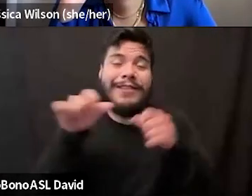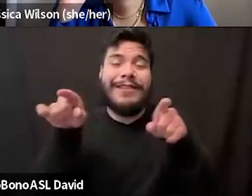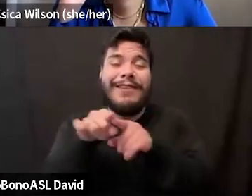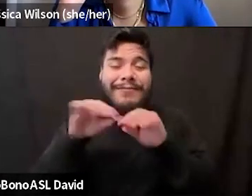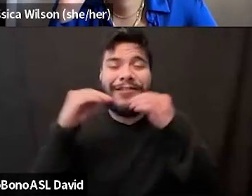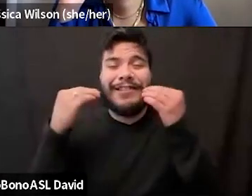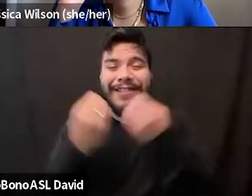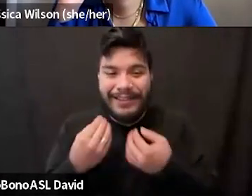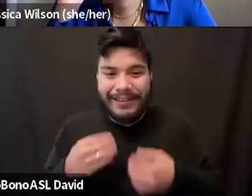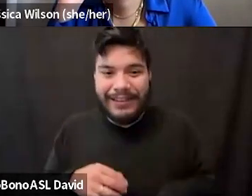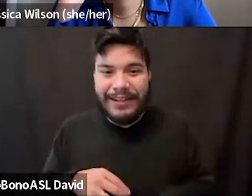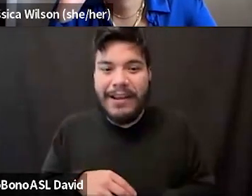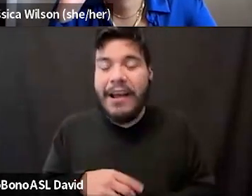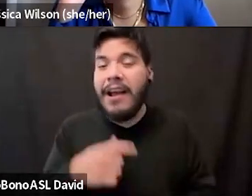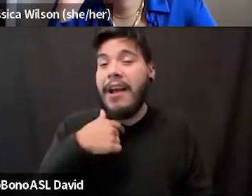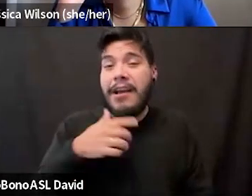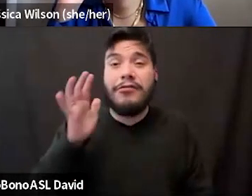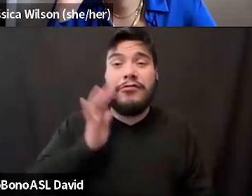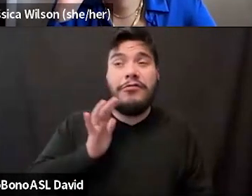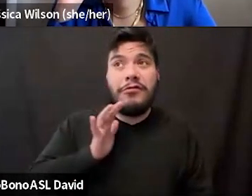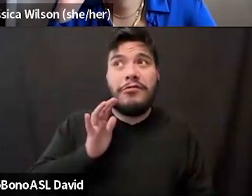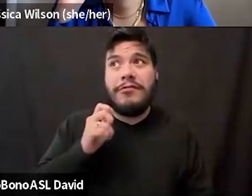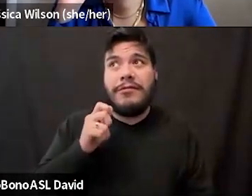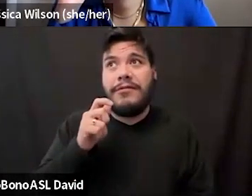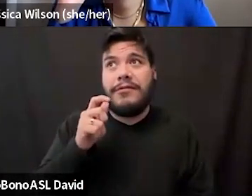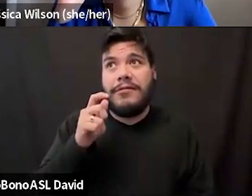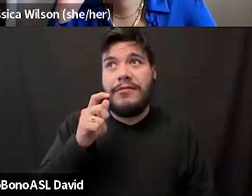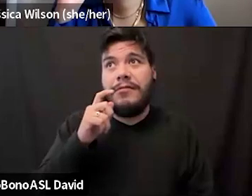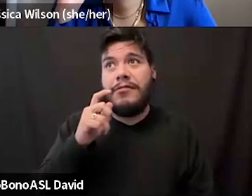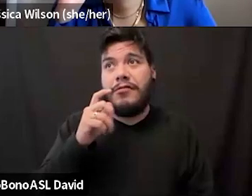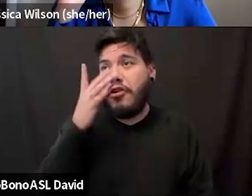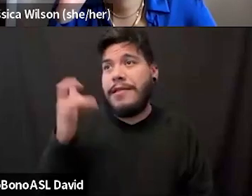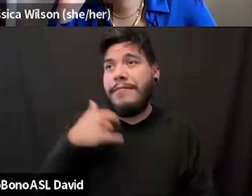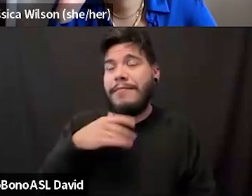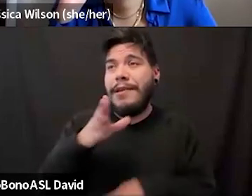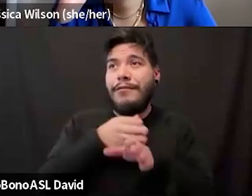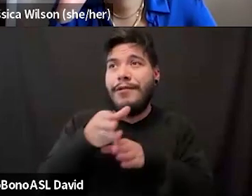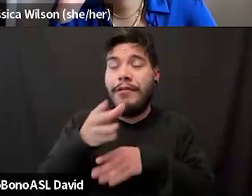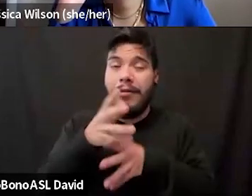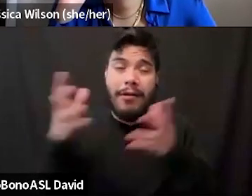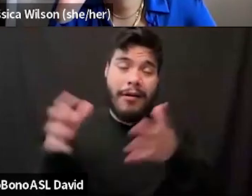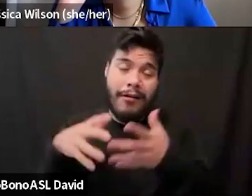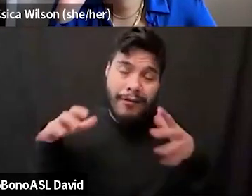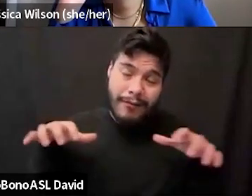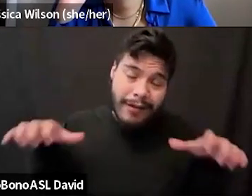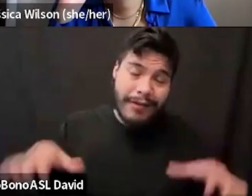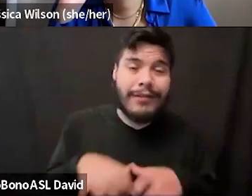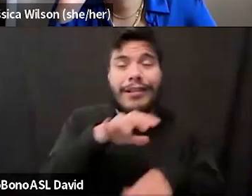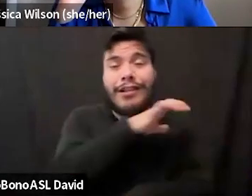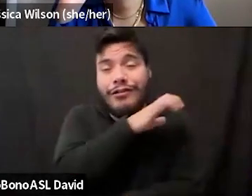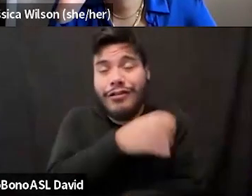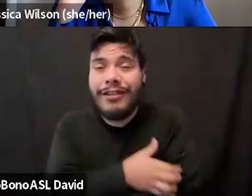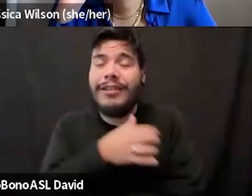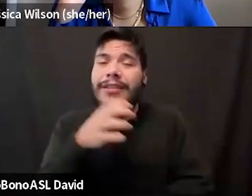that, uh, I used to spend earlier on in my career, a lot of energy and defining ways to make